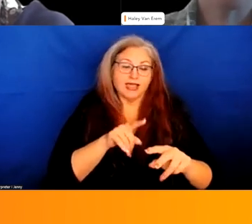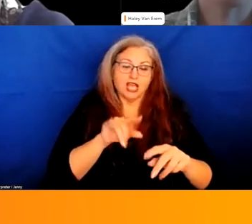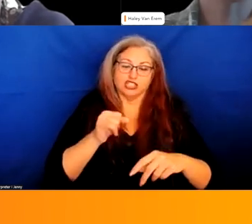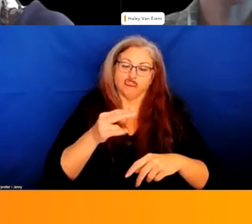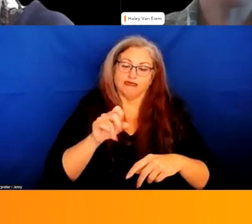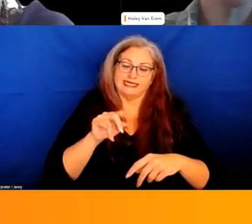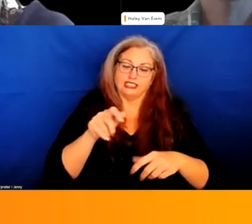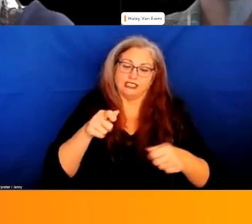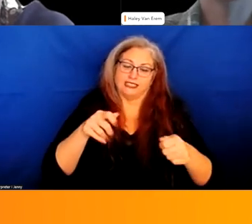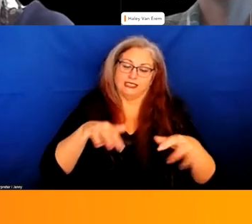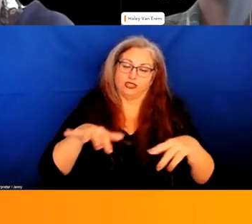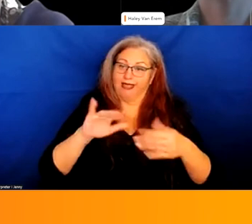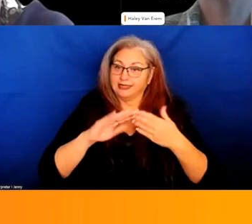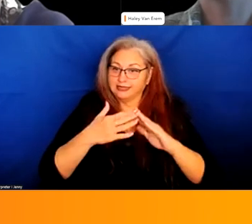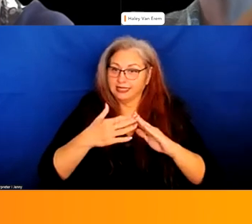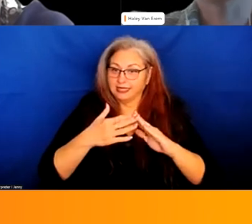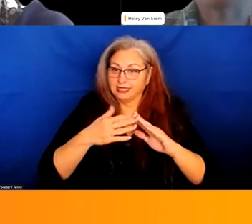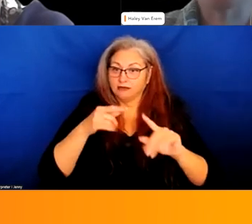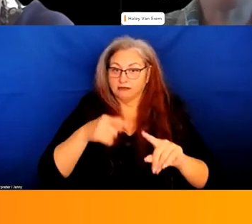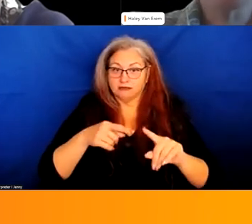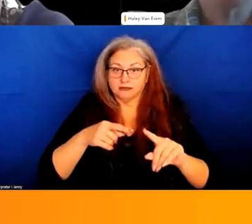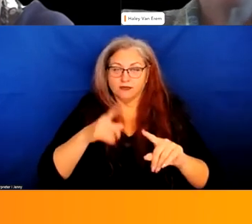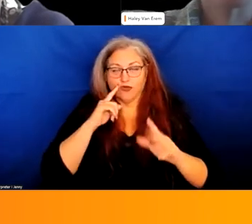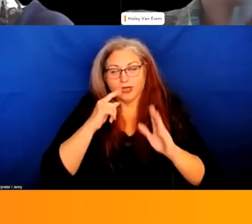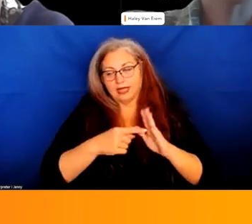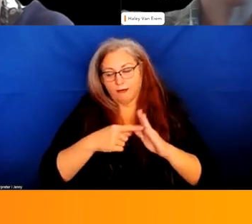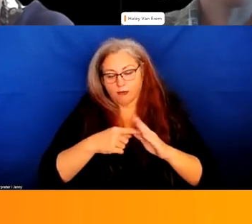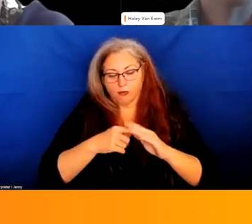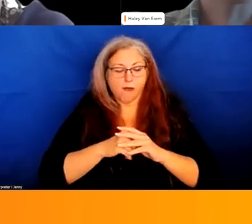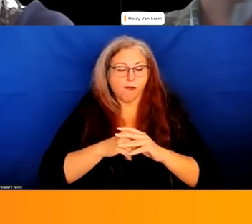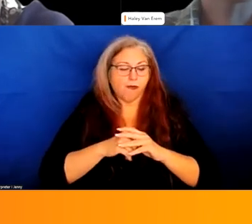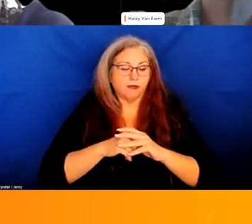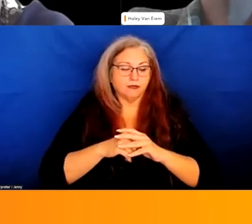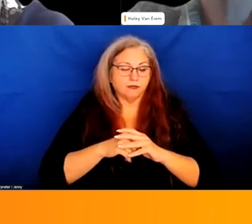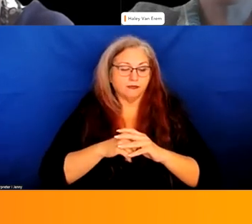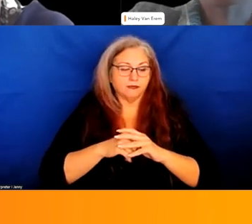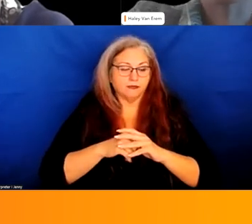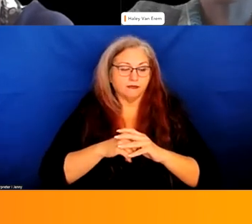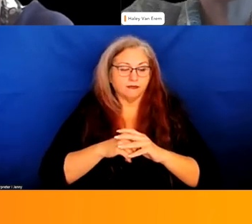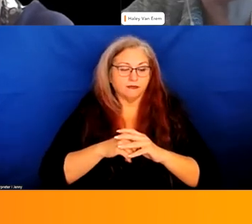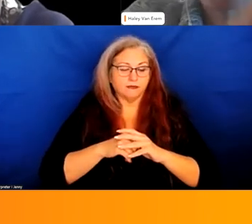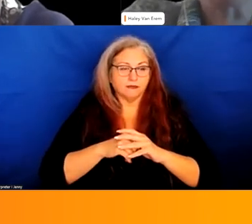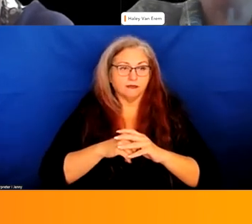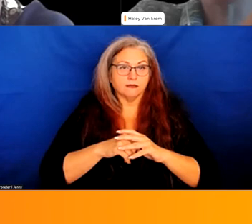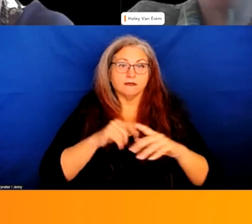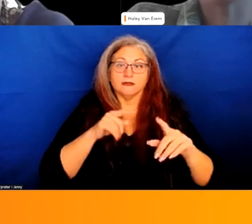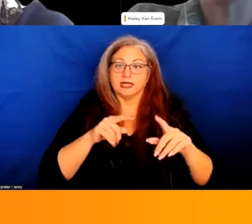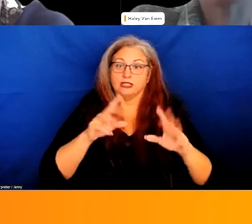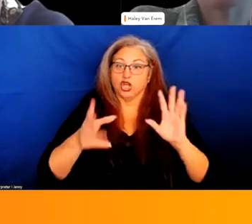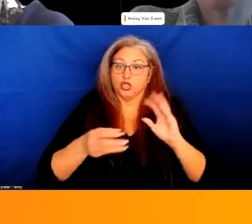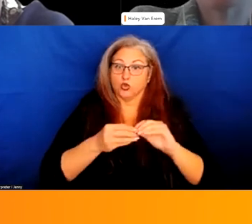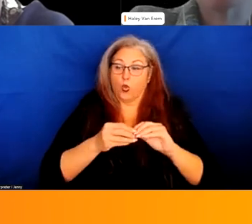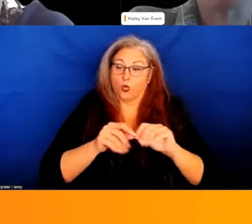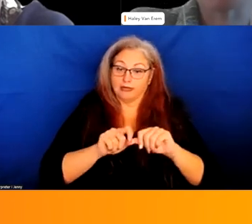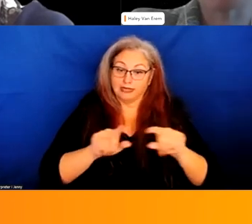um the city is the city for example is um deploying it is in total deploying